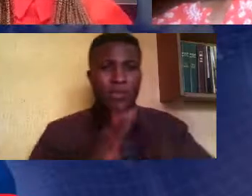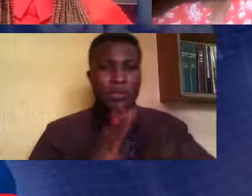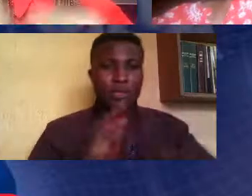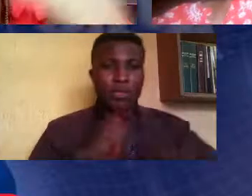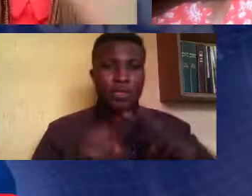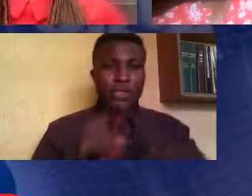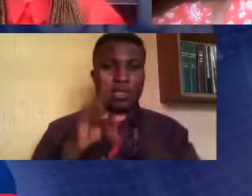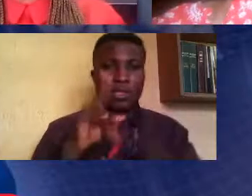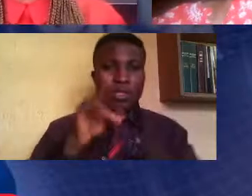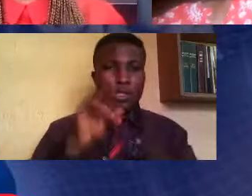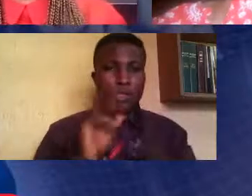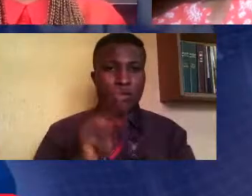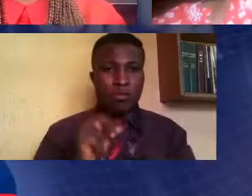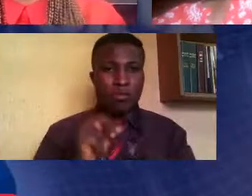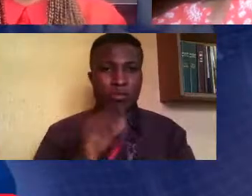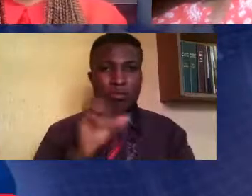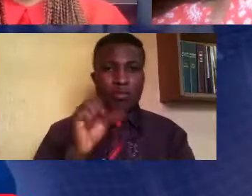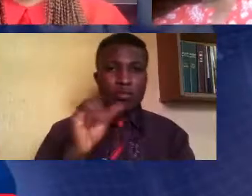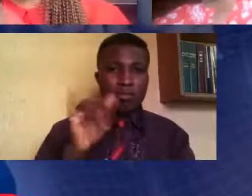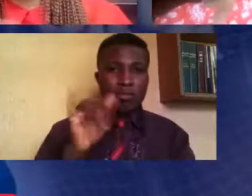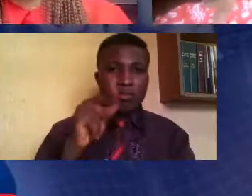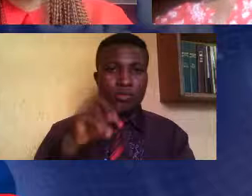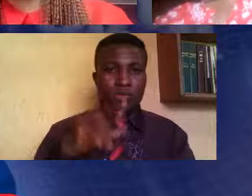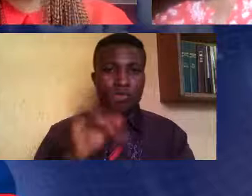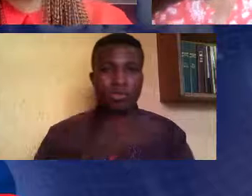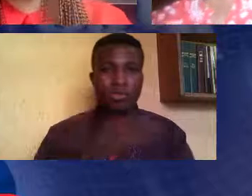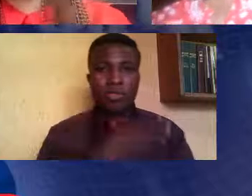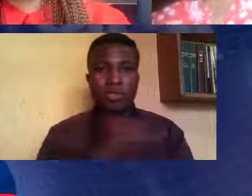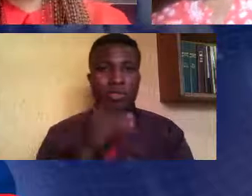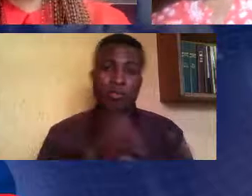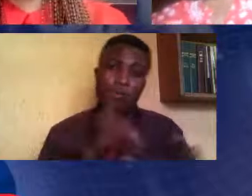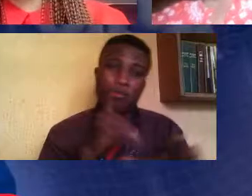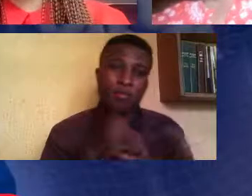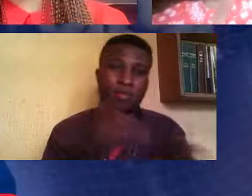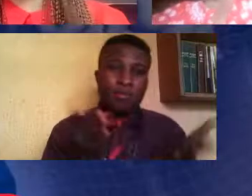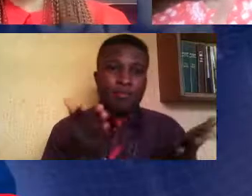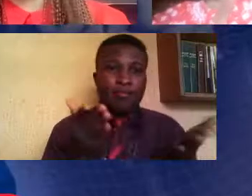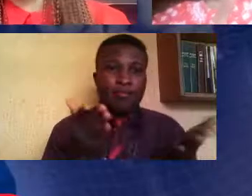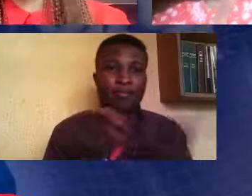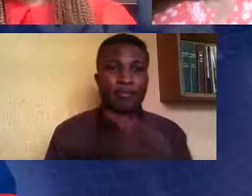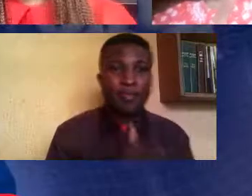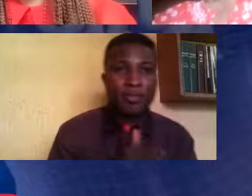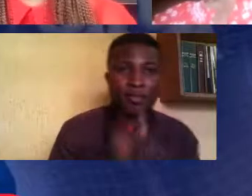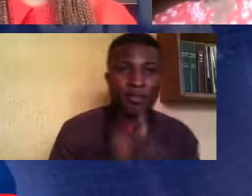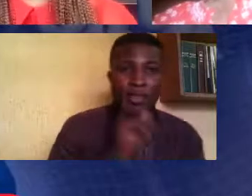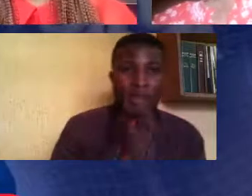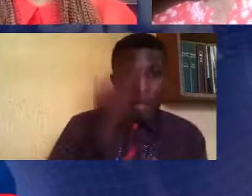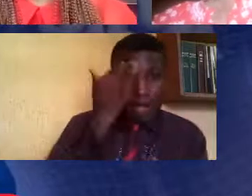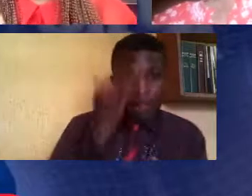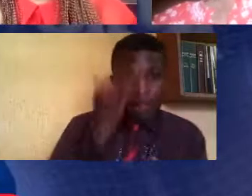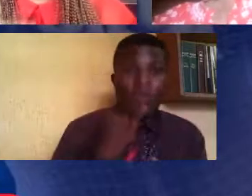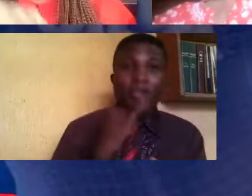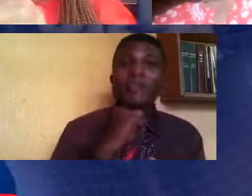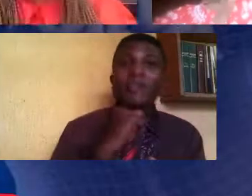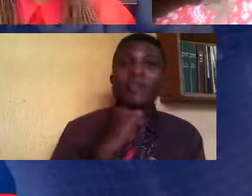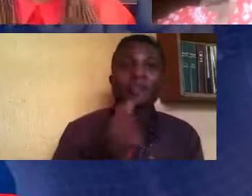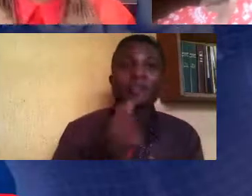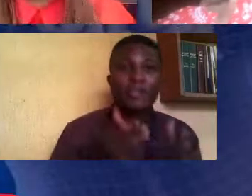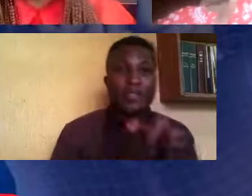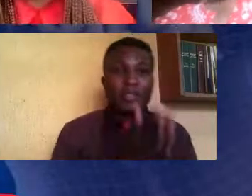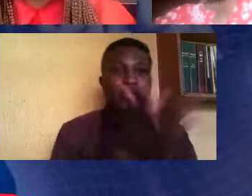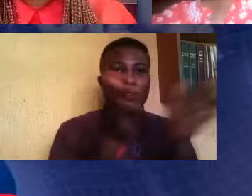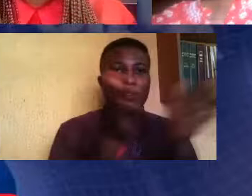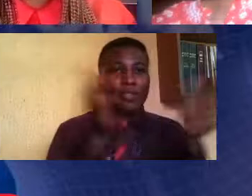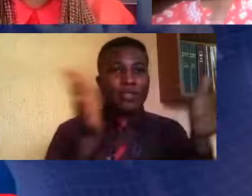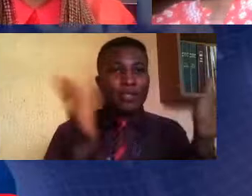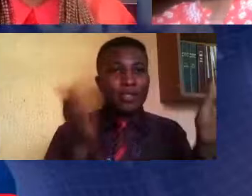like a general thing. What Dr. Coach? it's not. Yeah. I'm sure you're like, if you have an issue, you